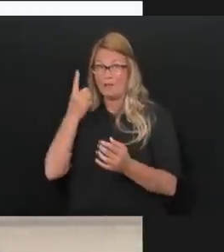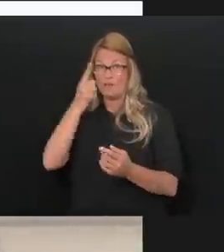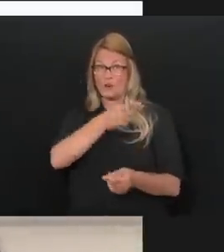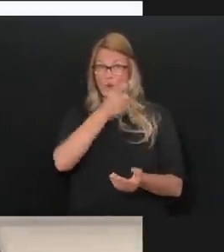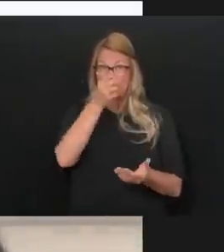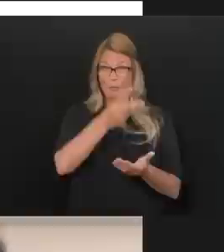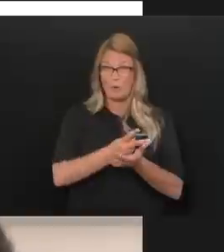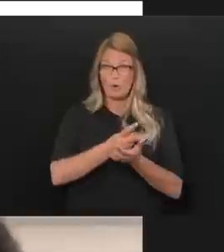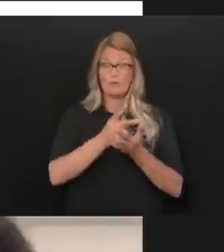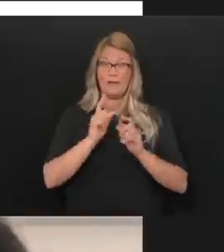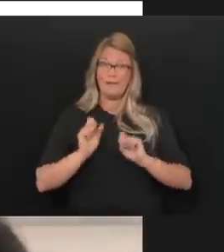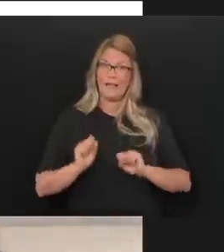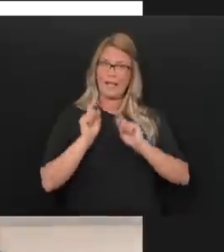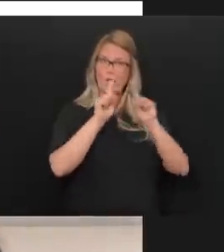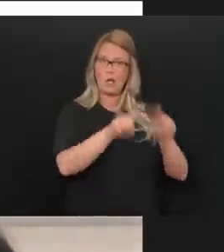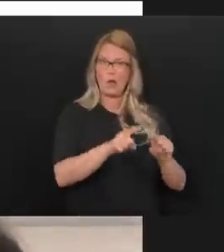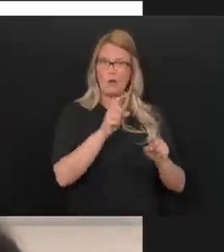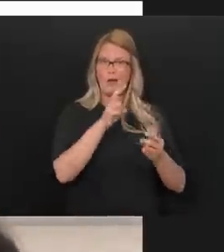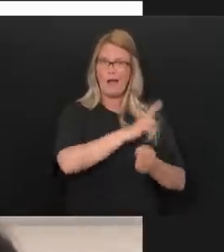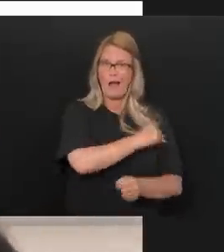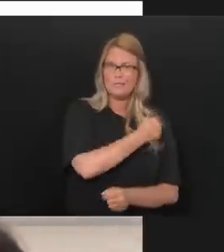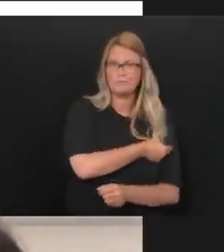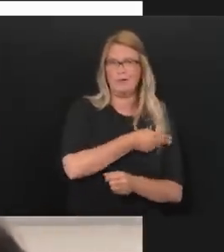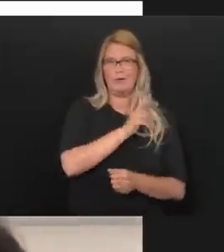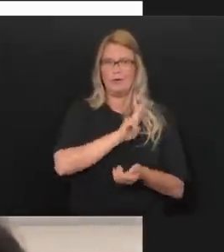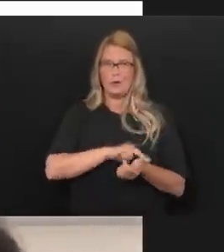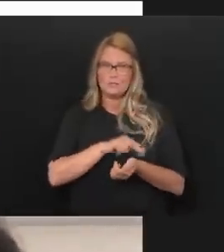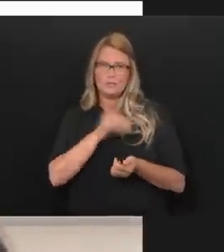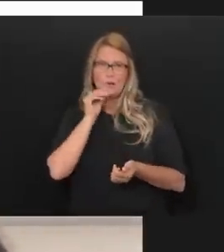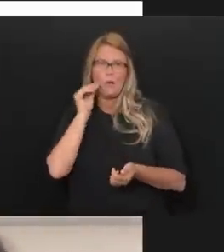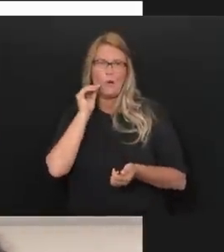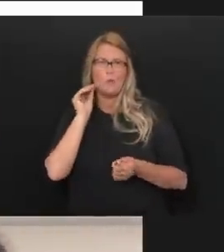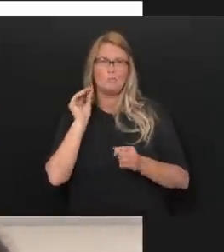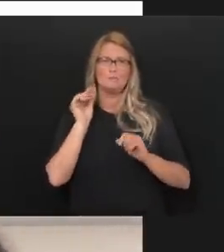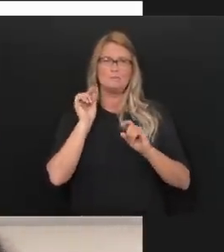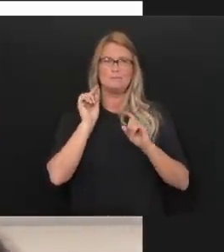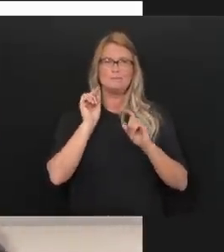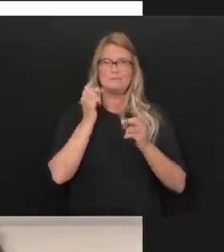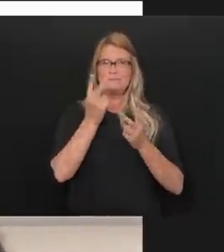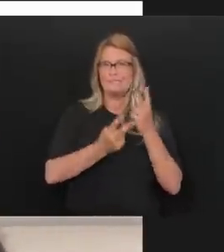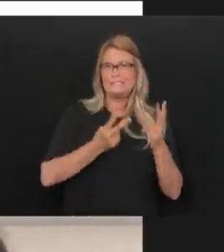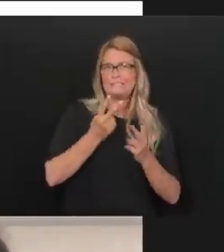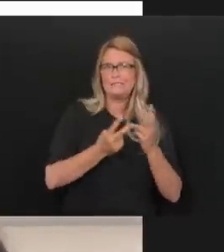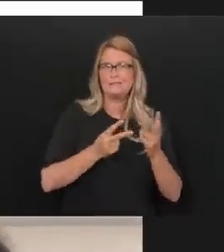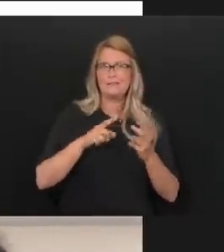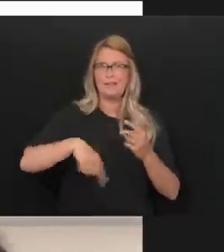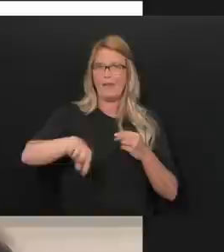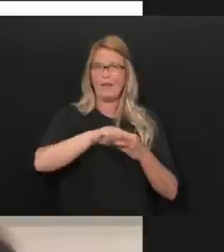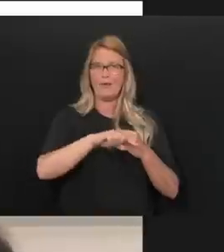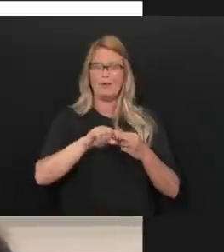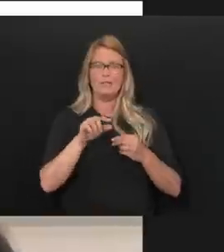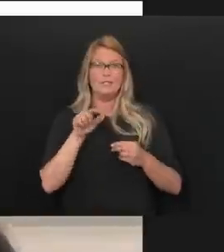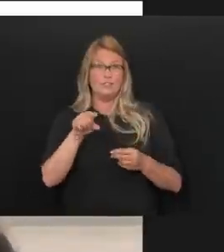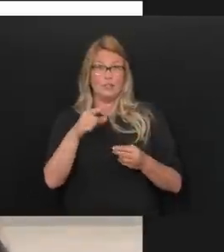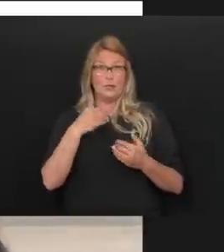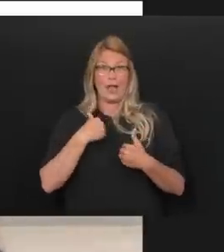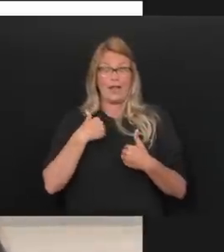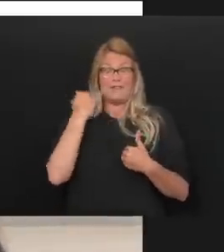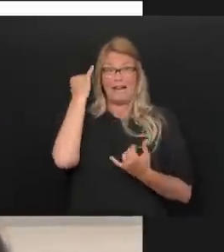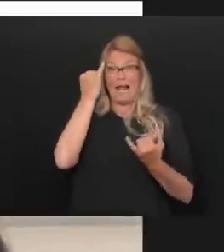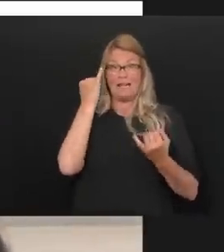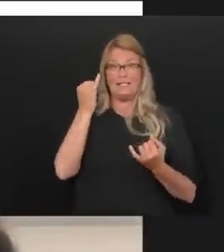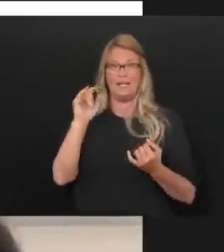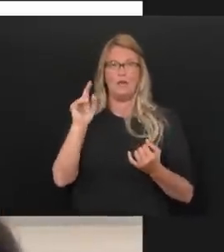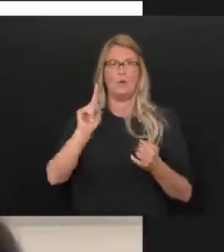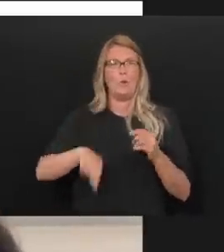concrete, a date that you're shooting for, um, a zip code, uh, kind of an area where you think you